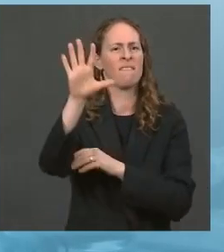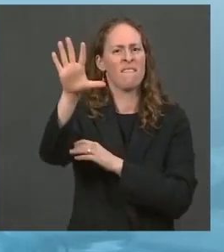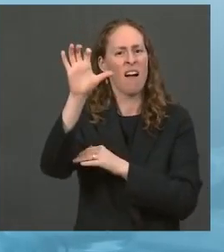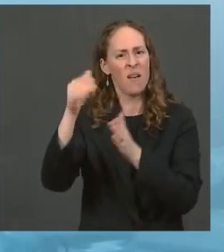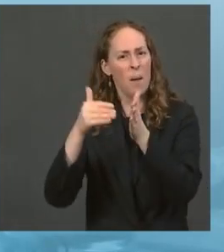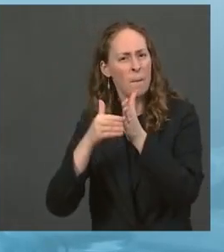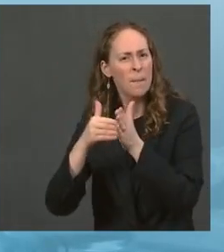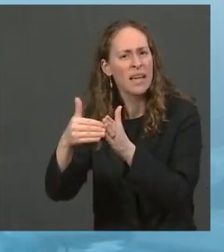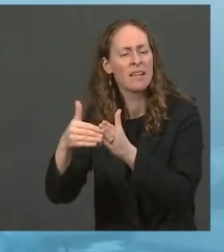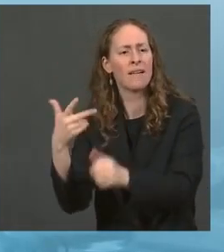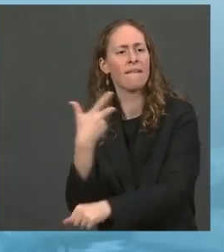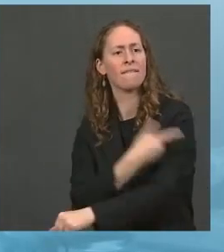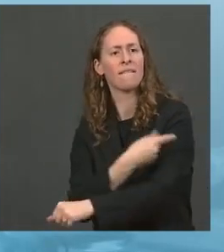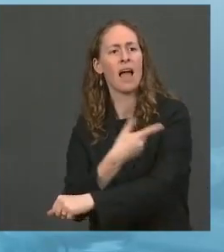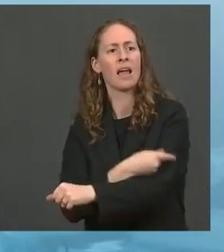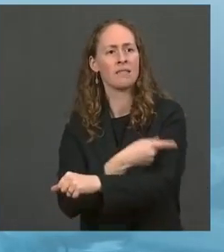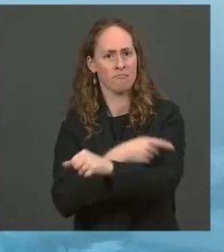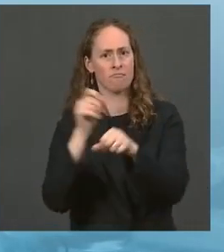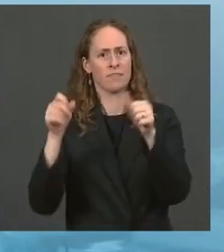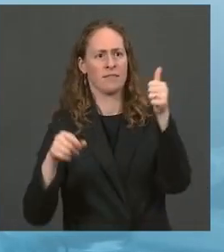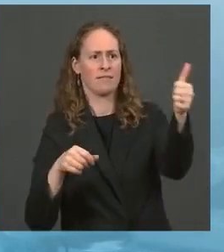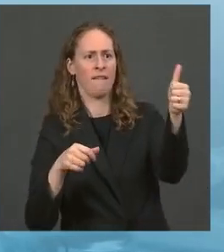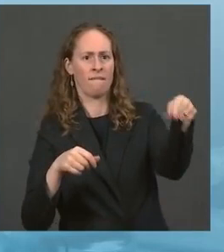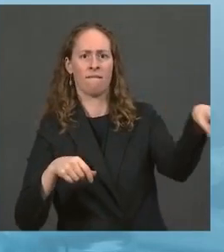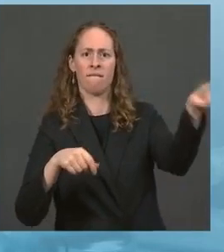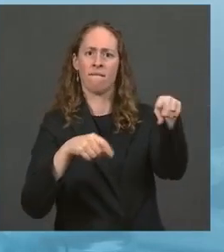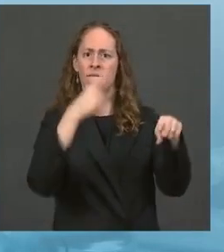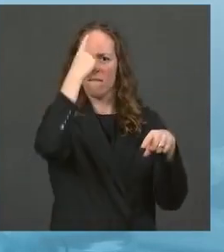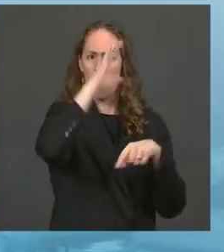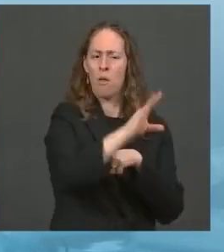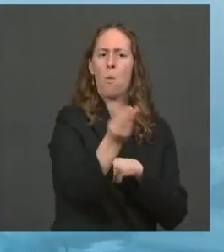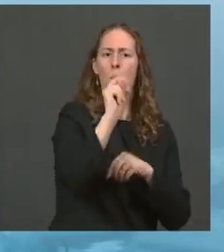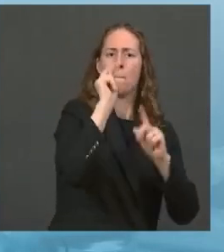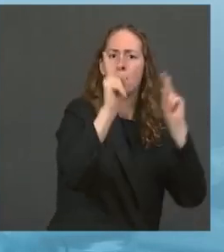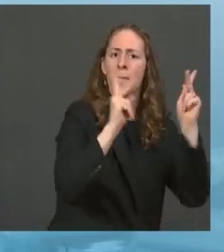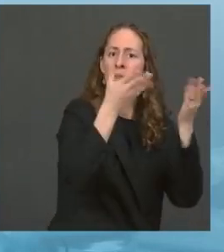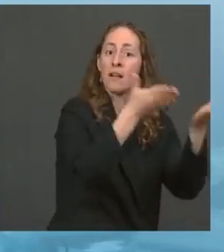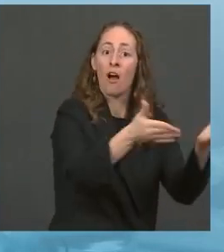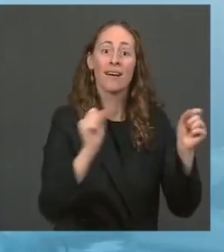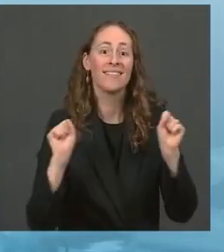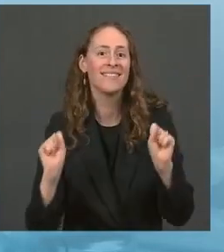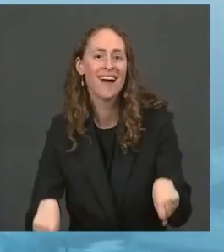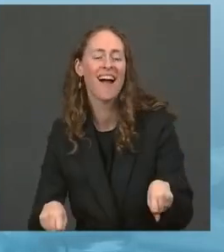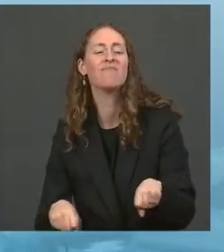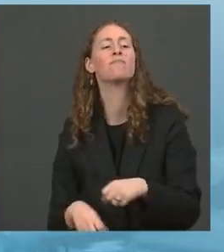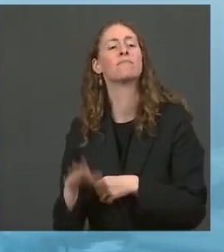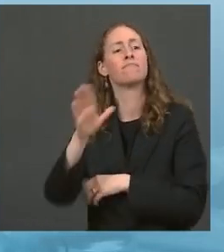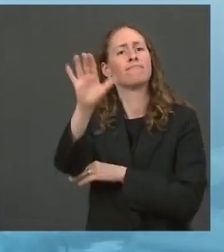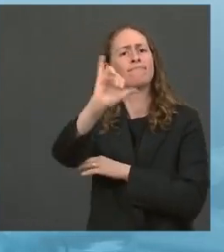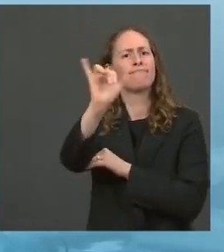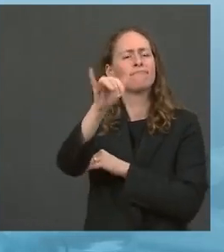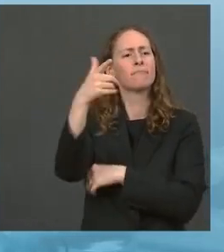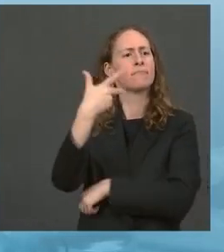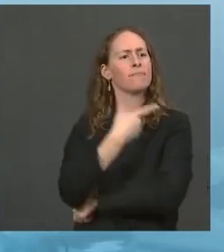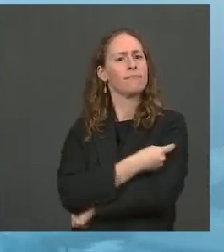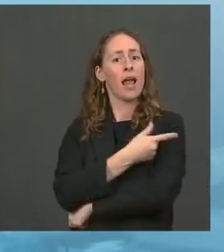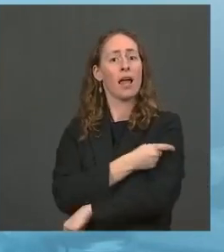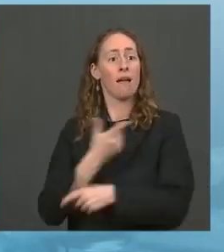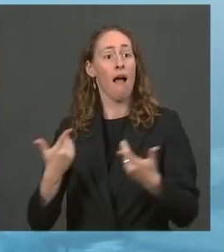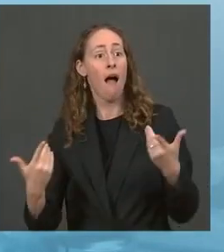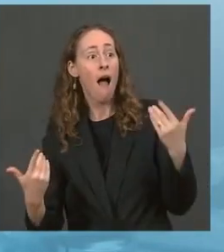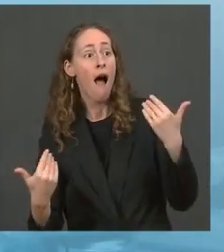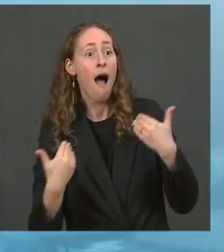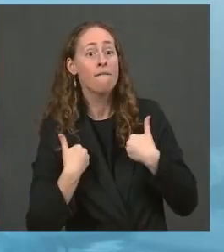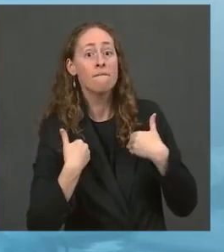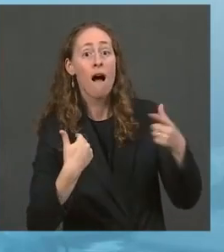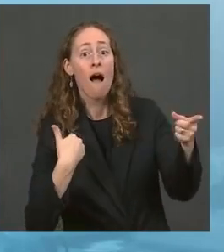next year. Next, we also know from experience that getting those vaccines in the people's arms may be the hardest